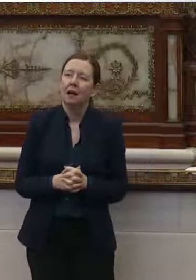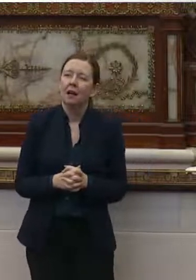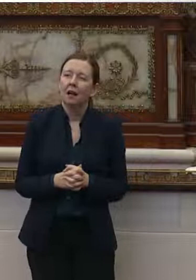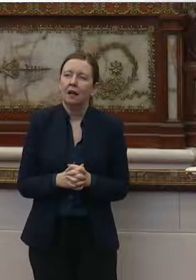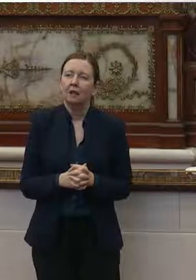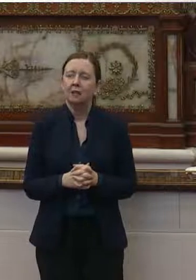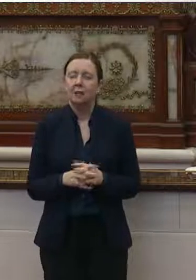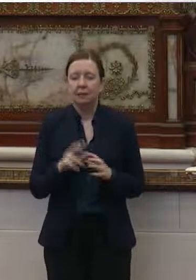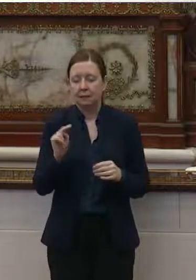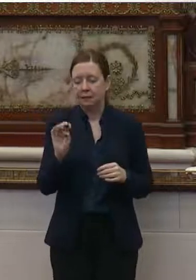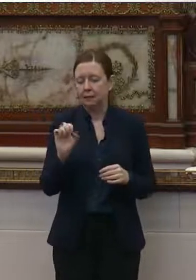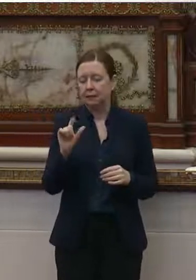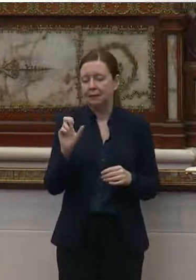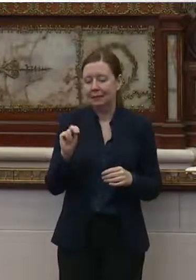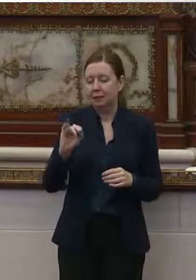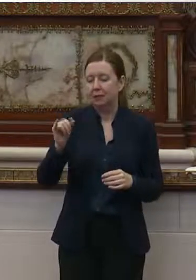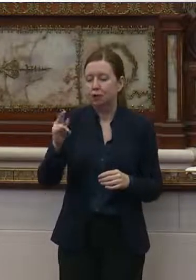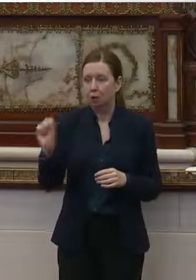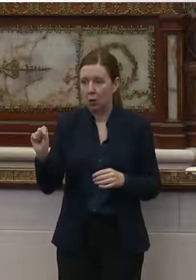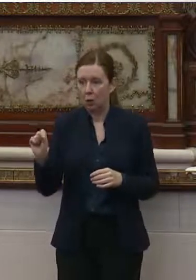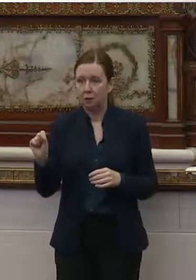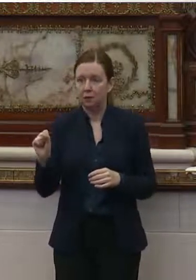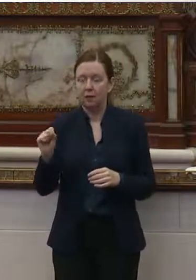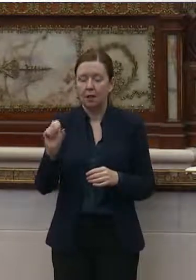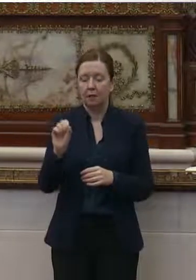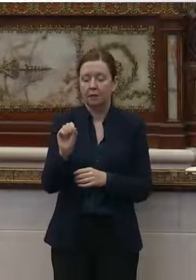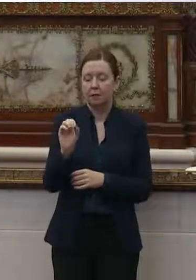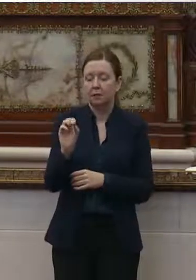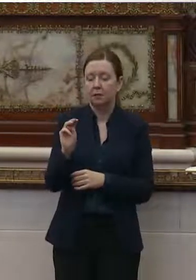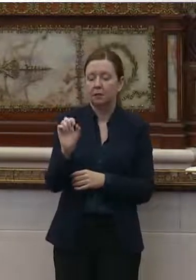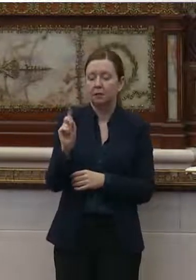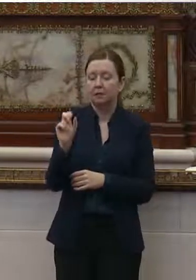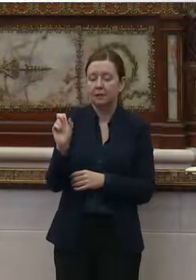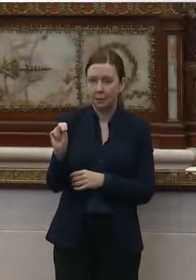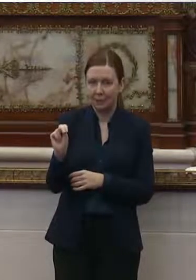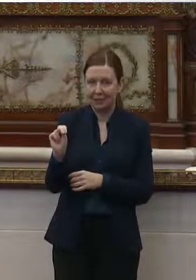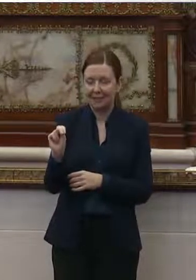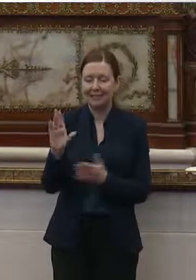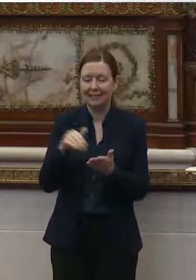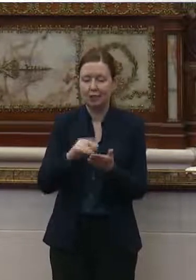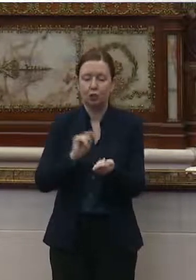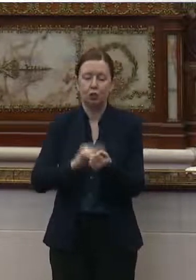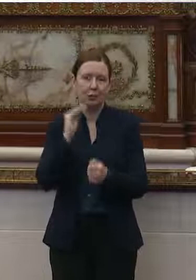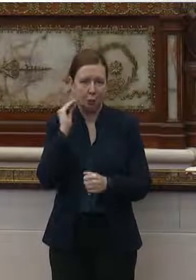Um, Nelson Jones of the Somerton center nursing home.